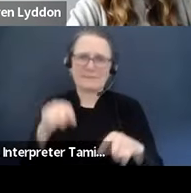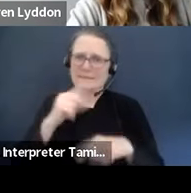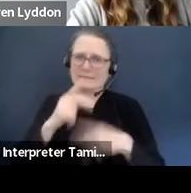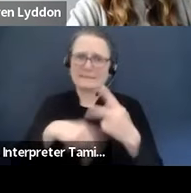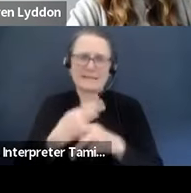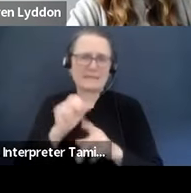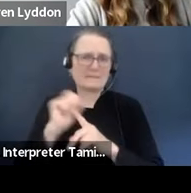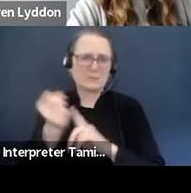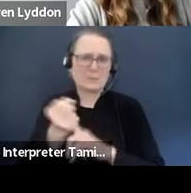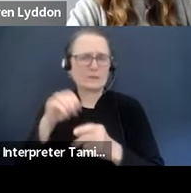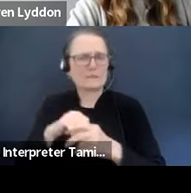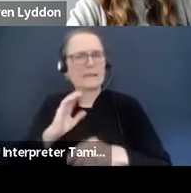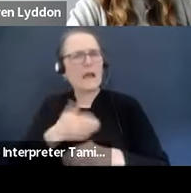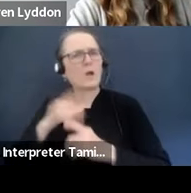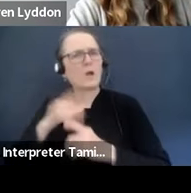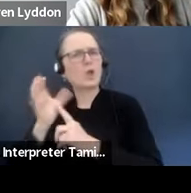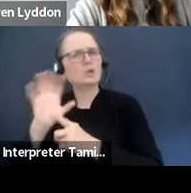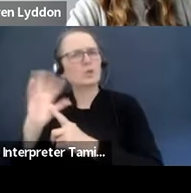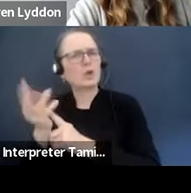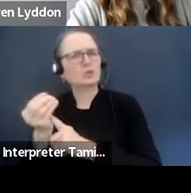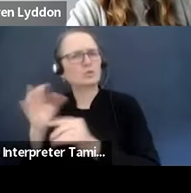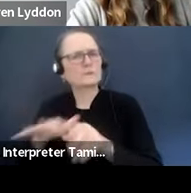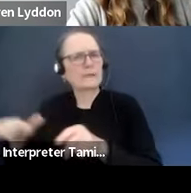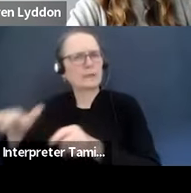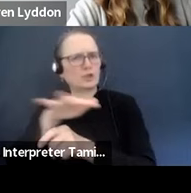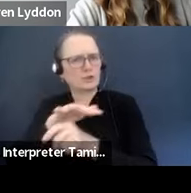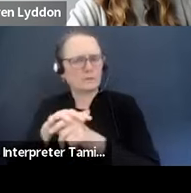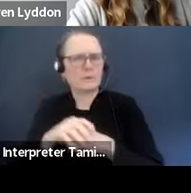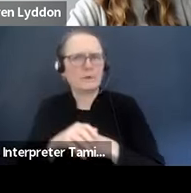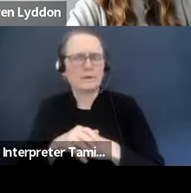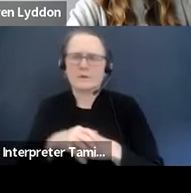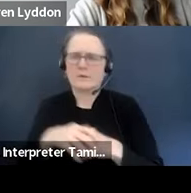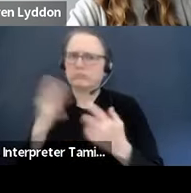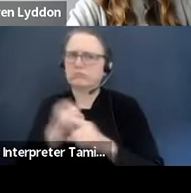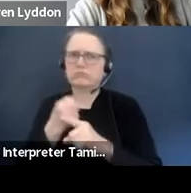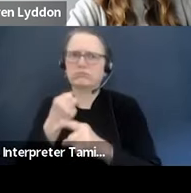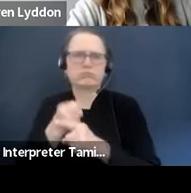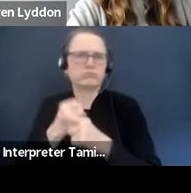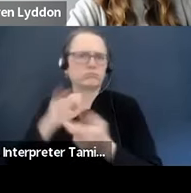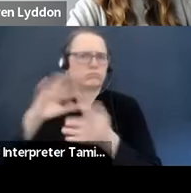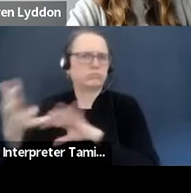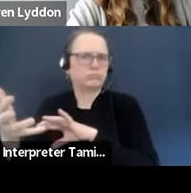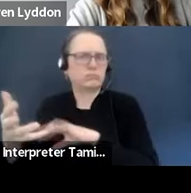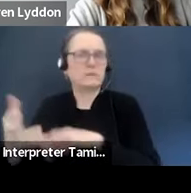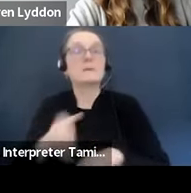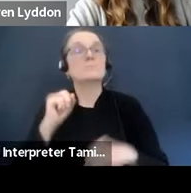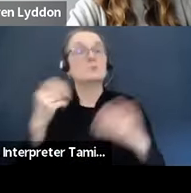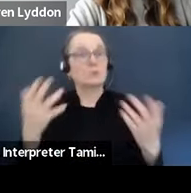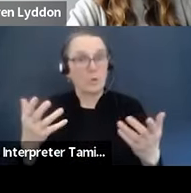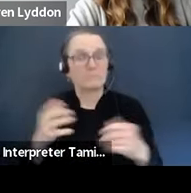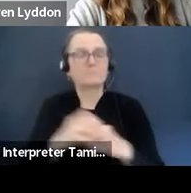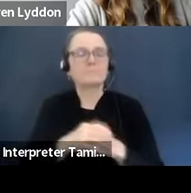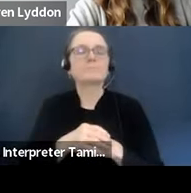cultural sector. So we're going to jump right in with this question. For all of our panelists, what long-term changes